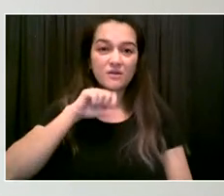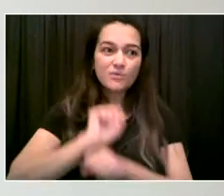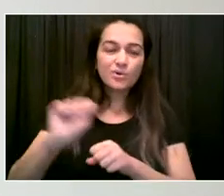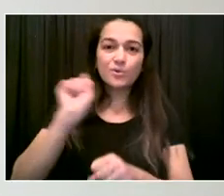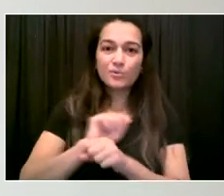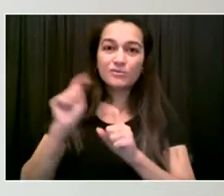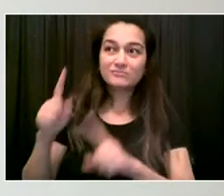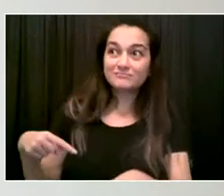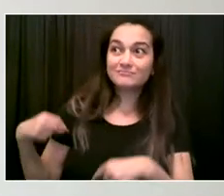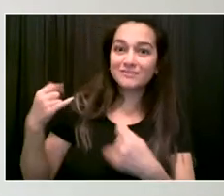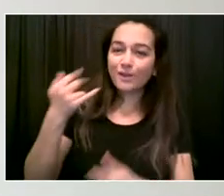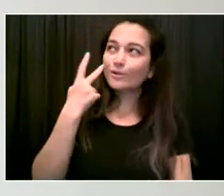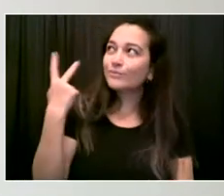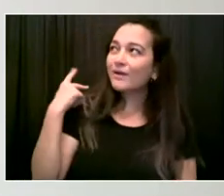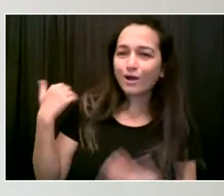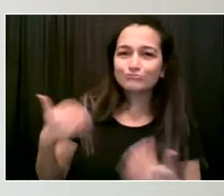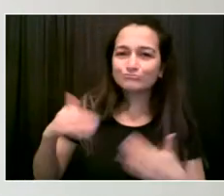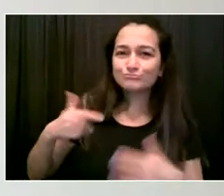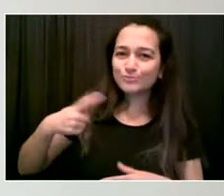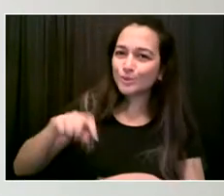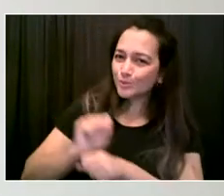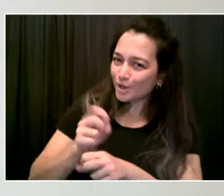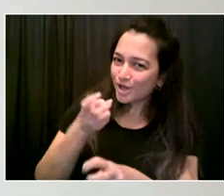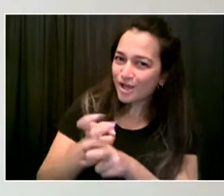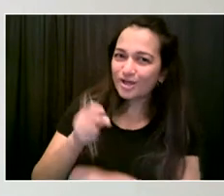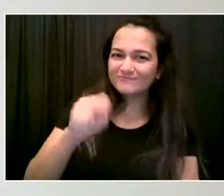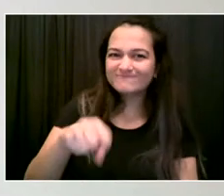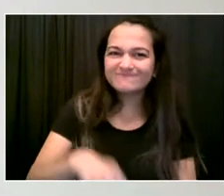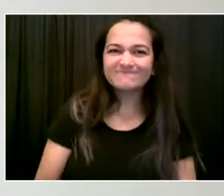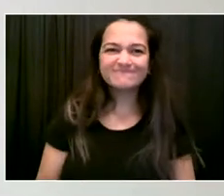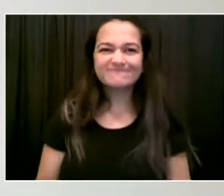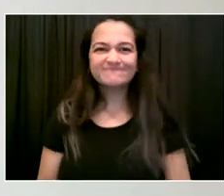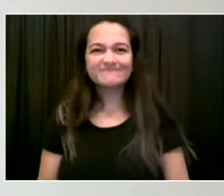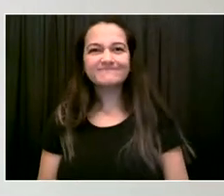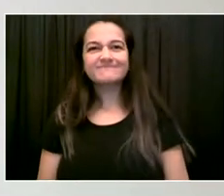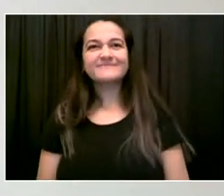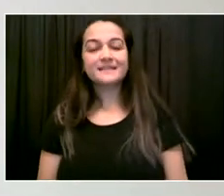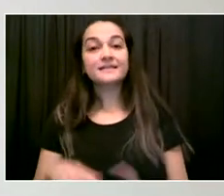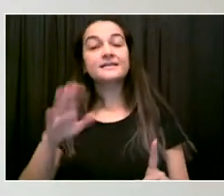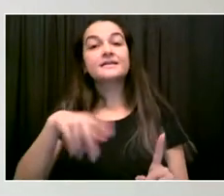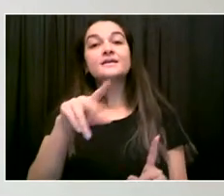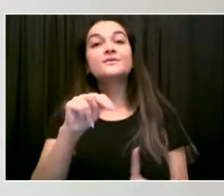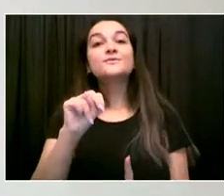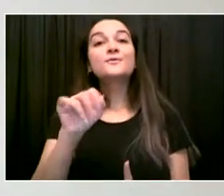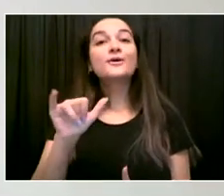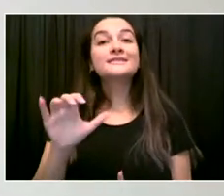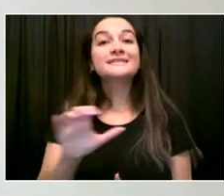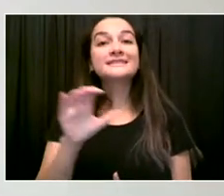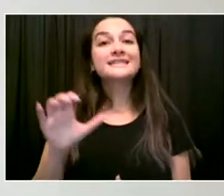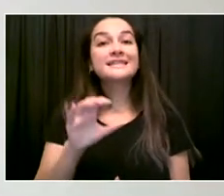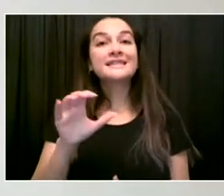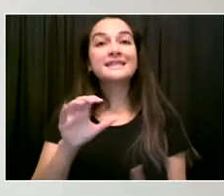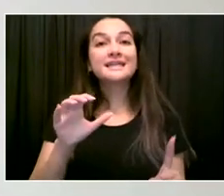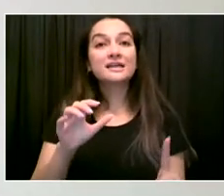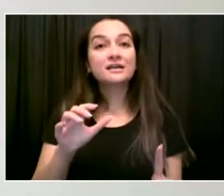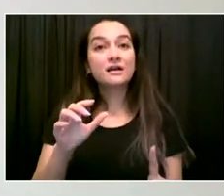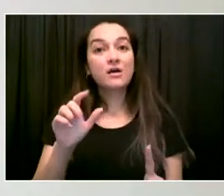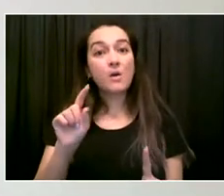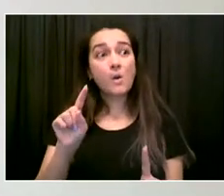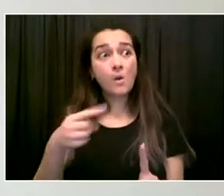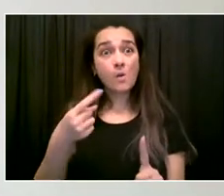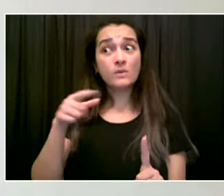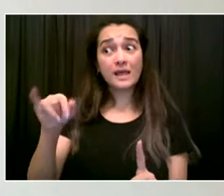Yorker, IDNYC has been indispensable for our undocumented families, as you mentioned. As you may have heard, and as